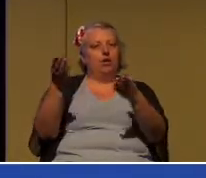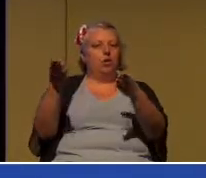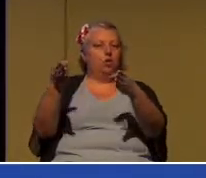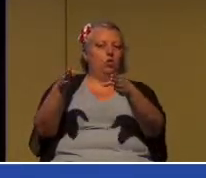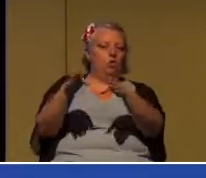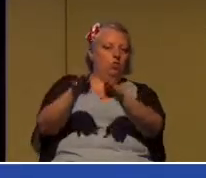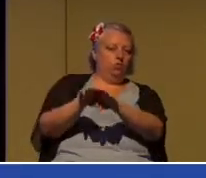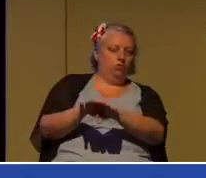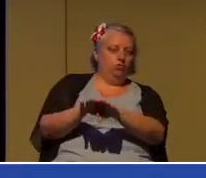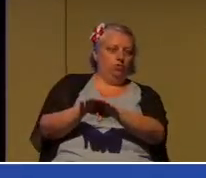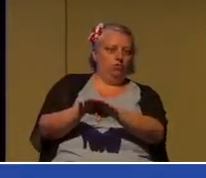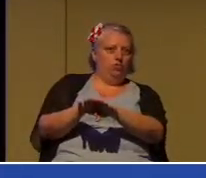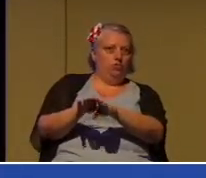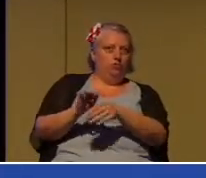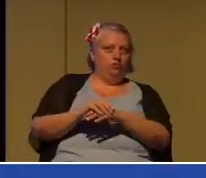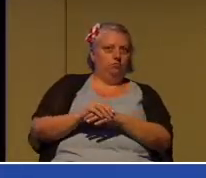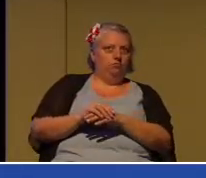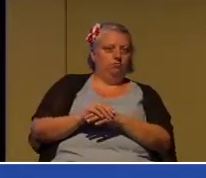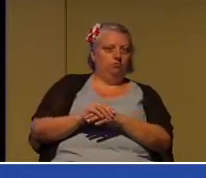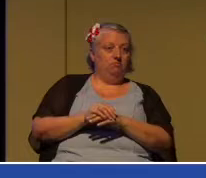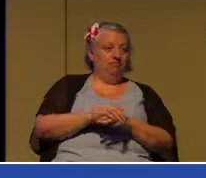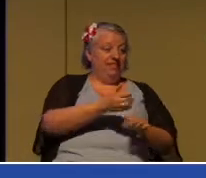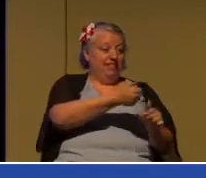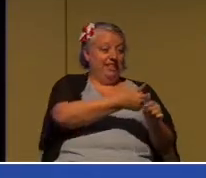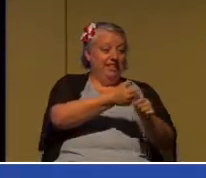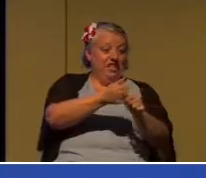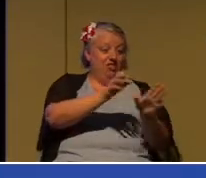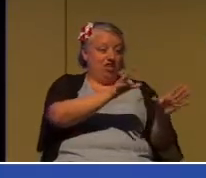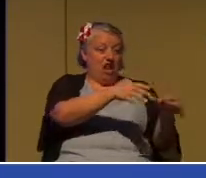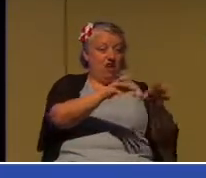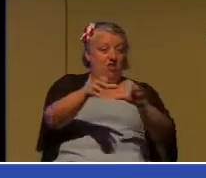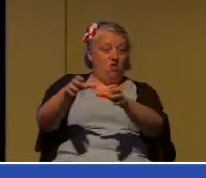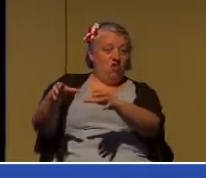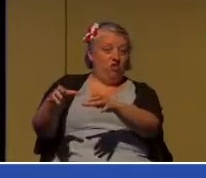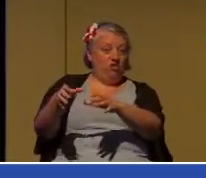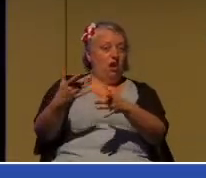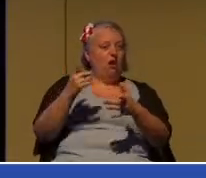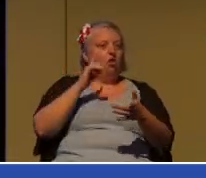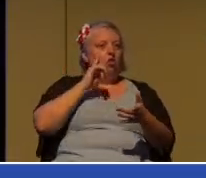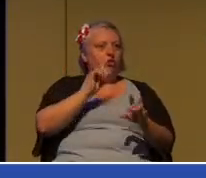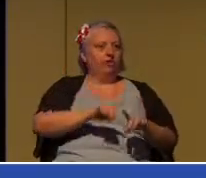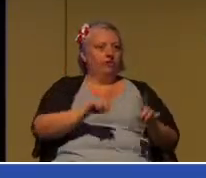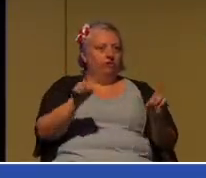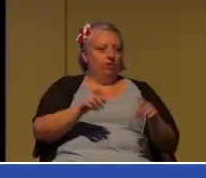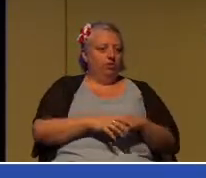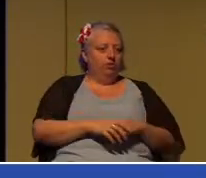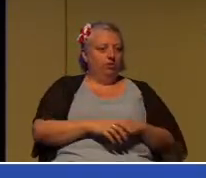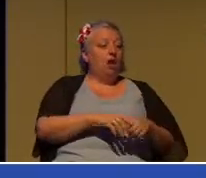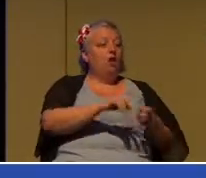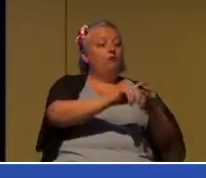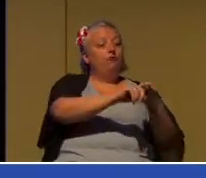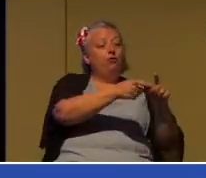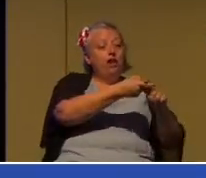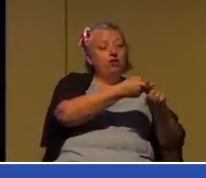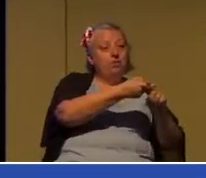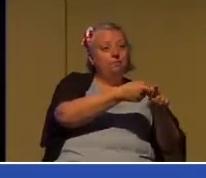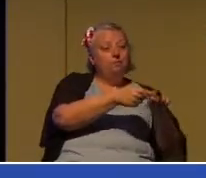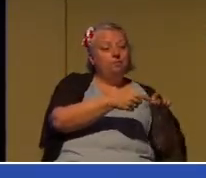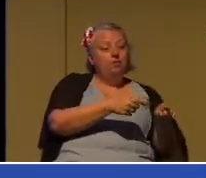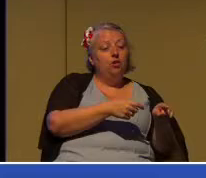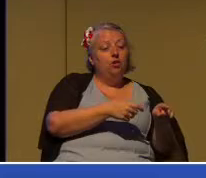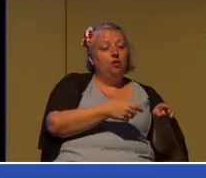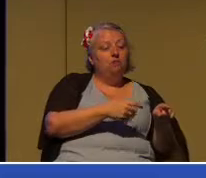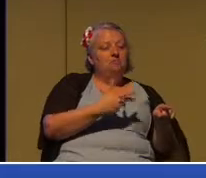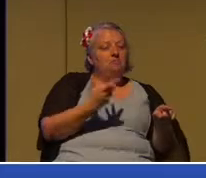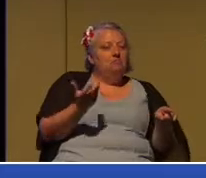Appropriate closure looks different in each of these categories that we're talking about. In friendship areas, it means determining what